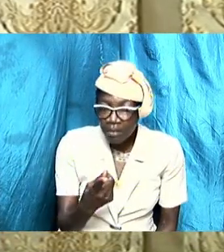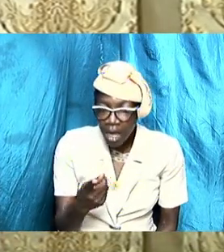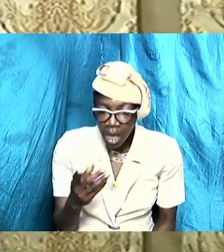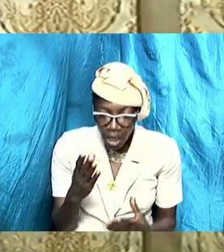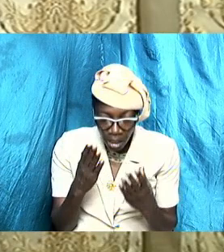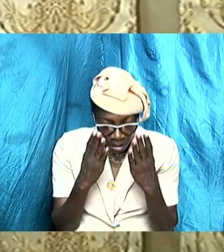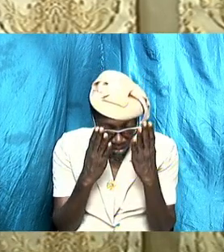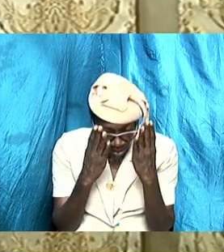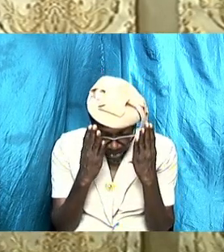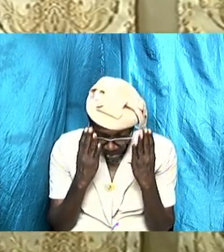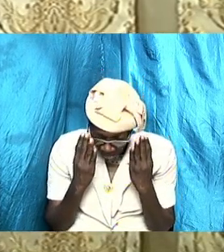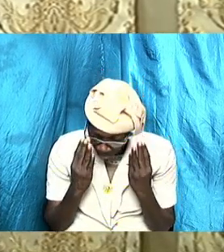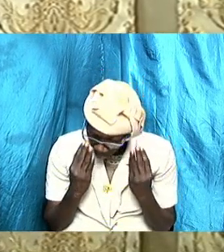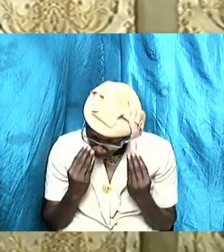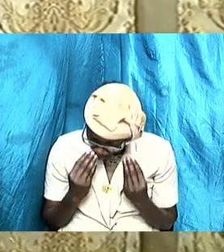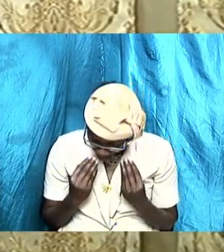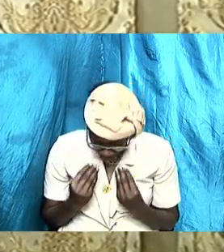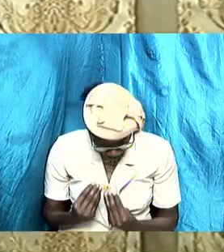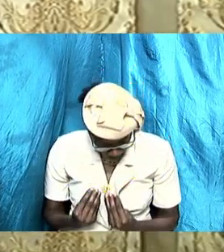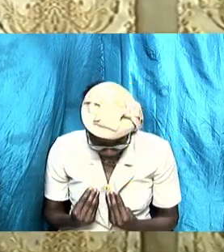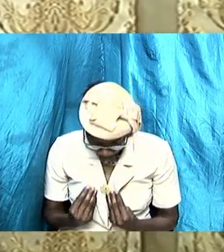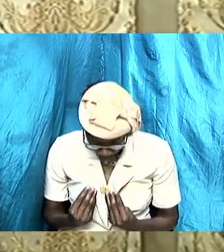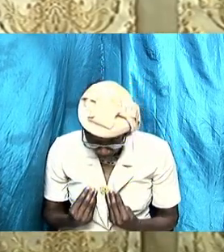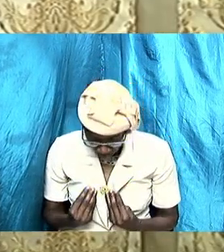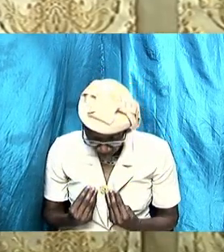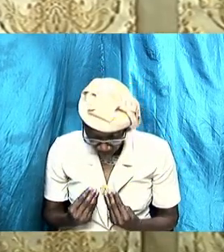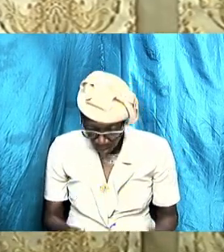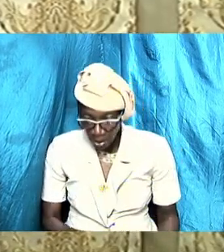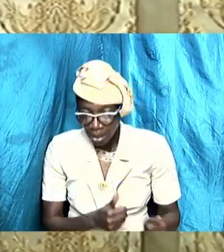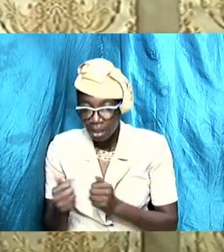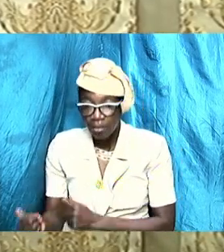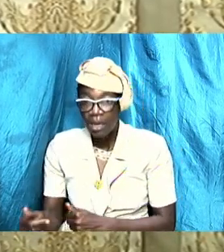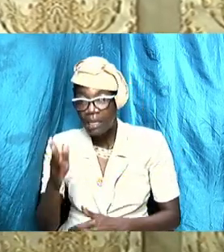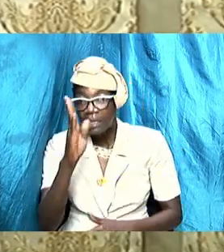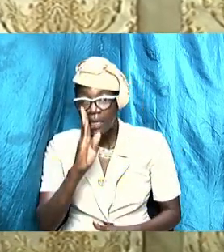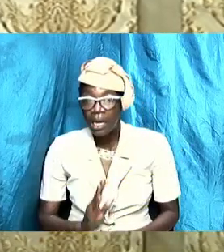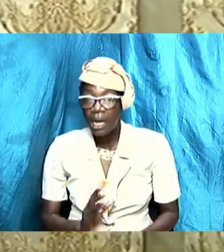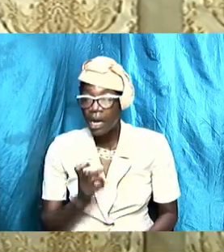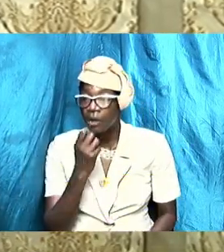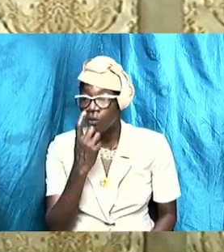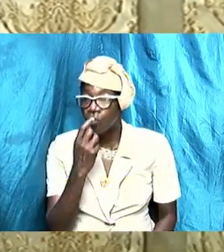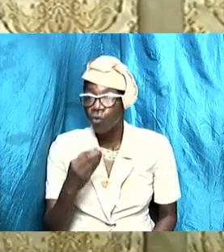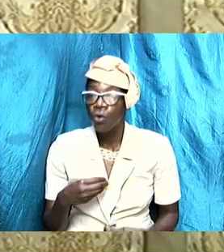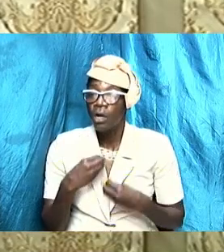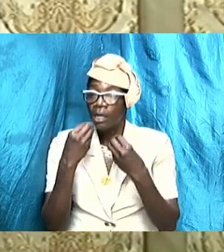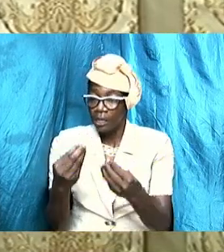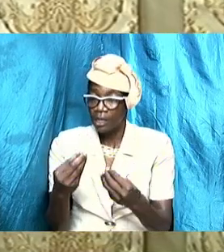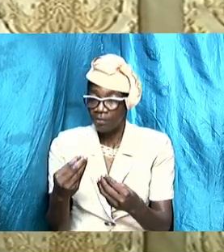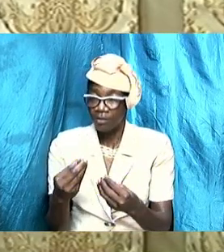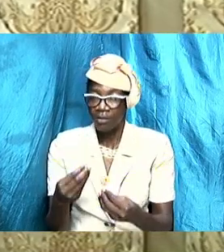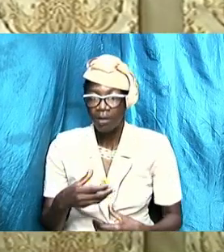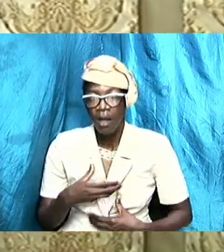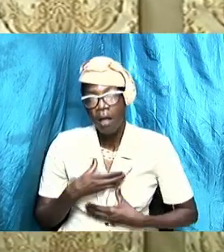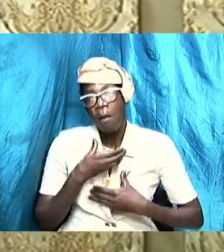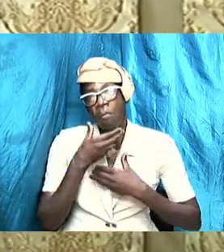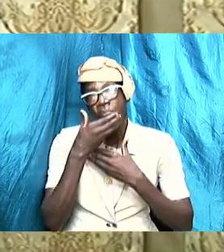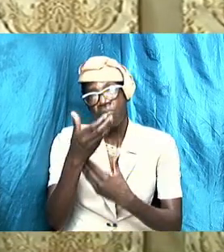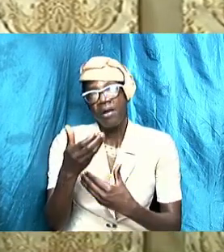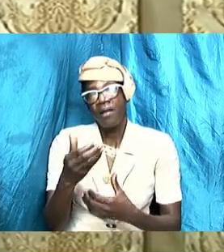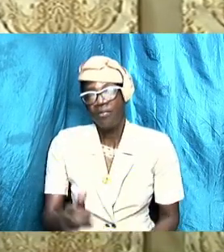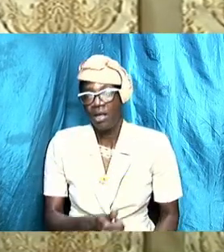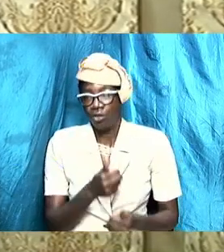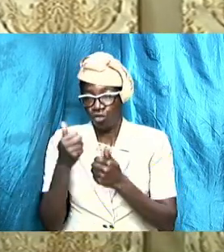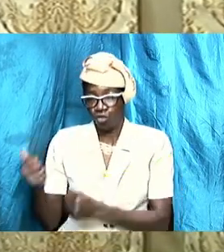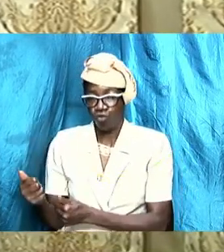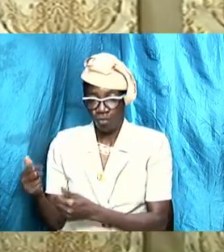because the almighty God who gives us breath strength and health and